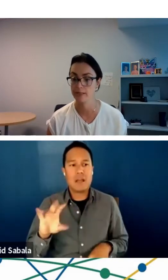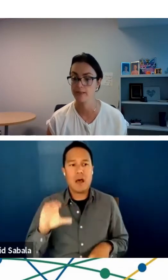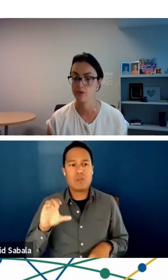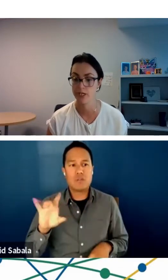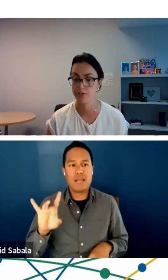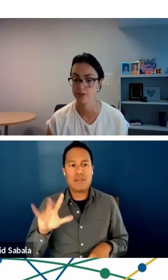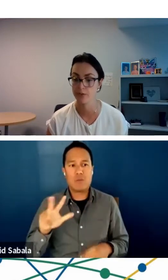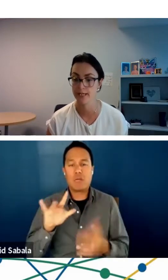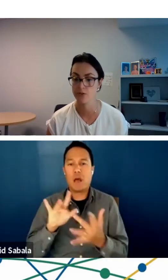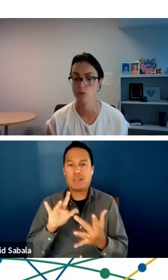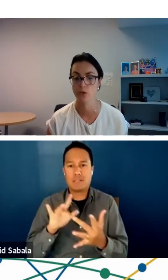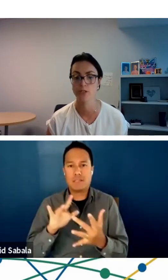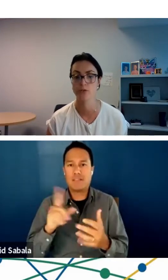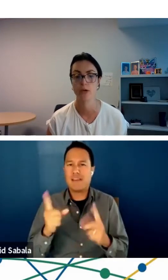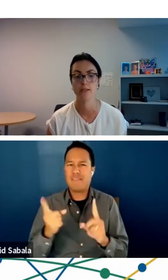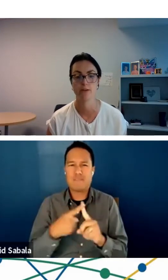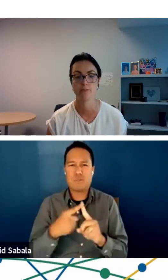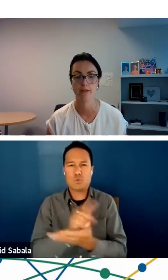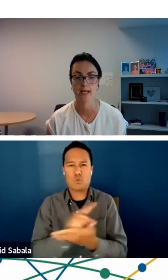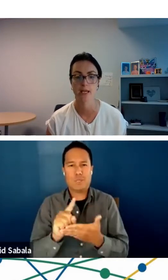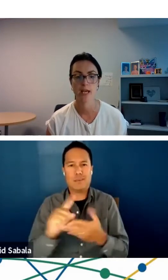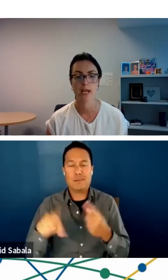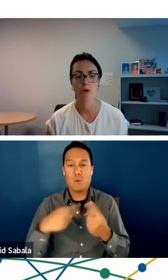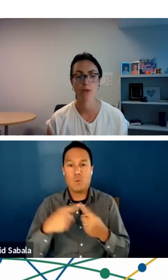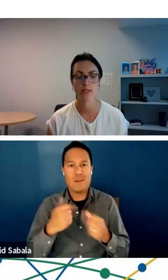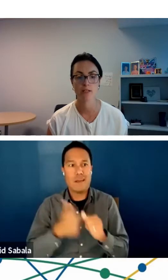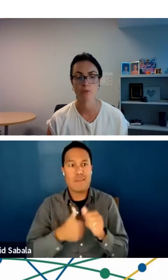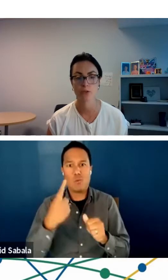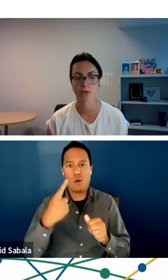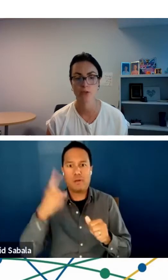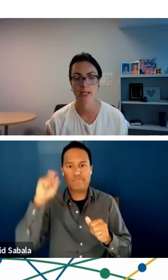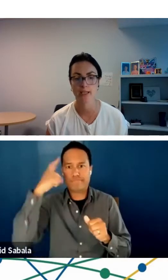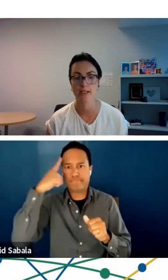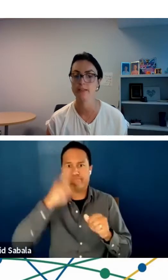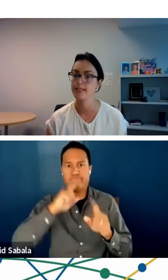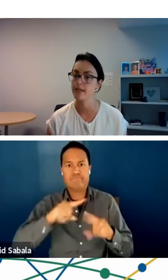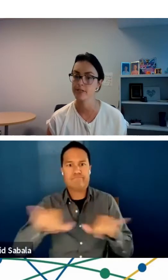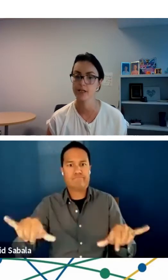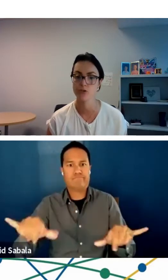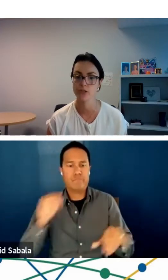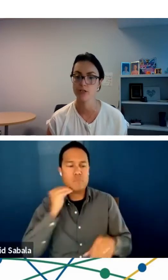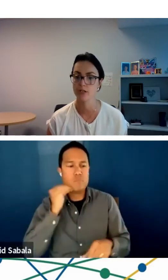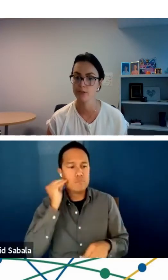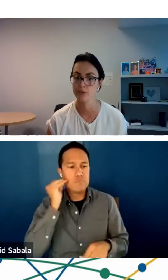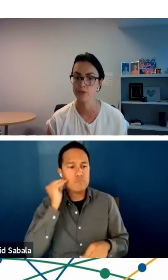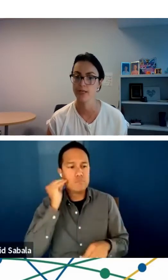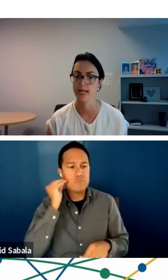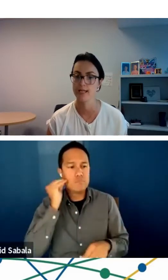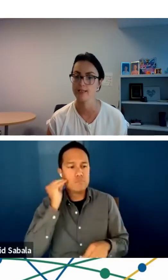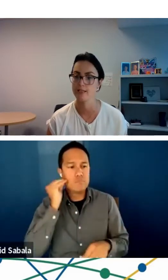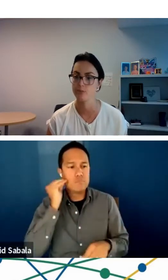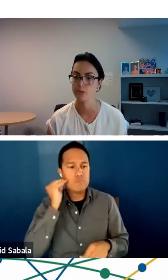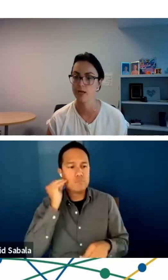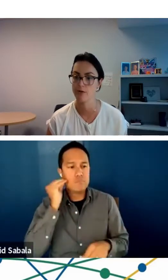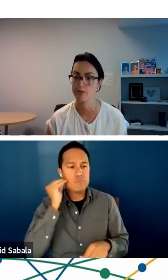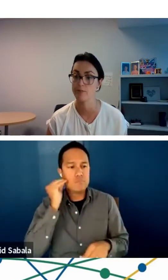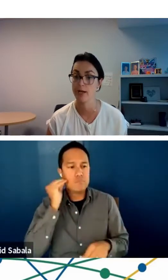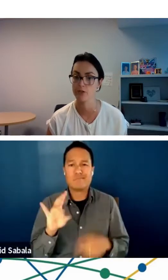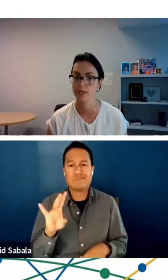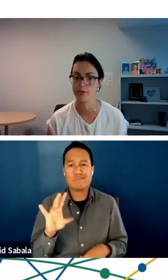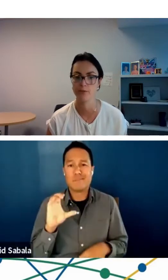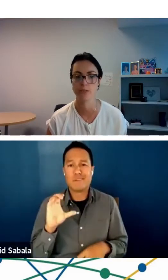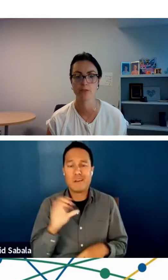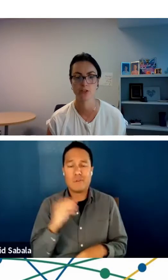first week that the shelter in place orders went into effect. And we ended up recruiting nearly 700 adults with an 86%